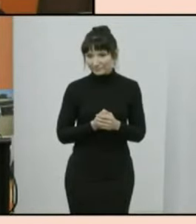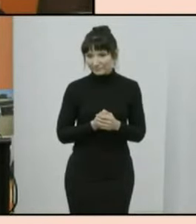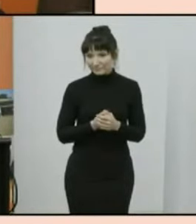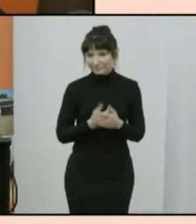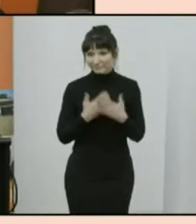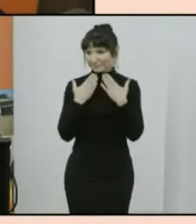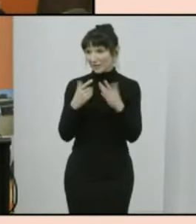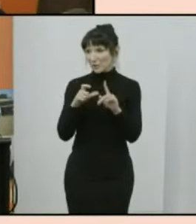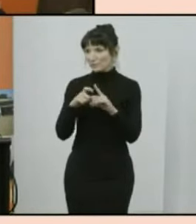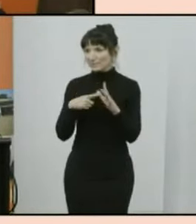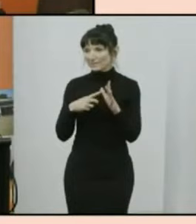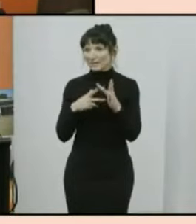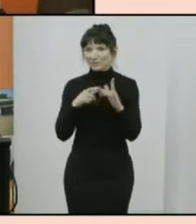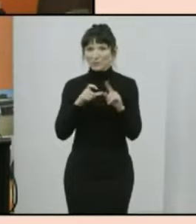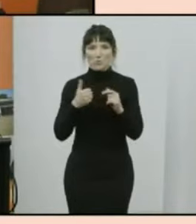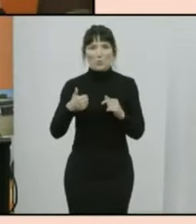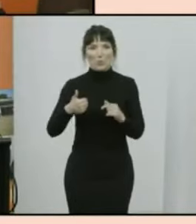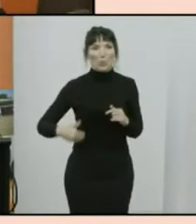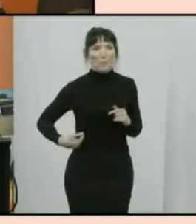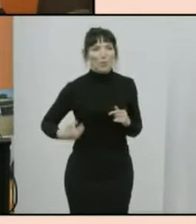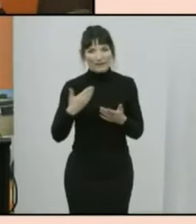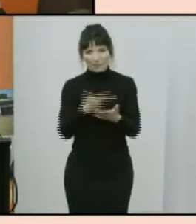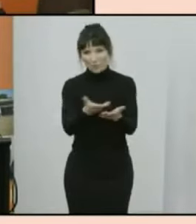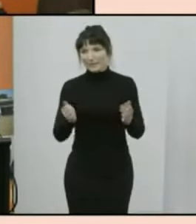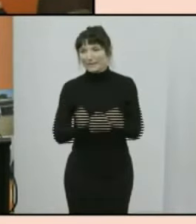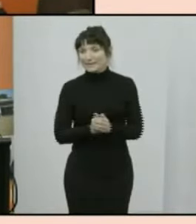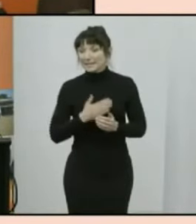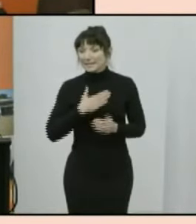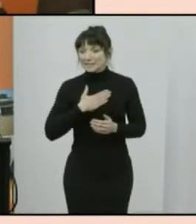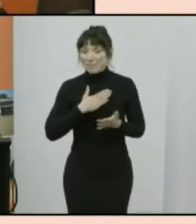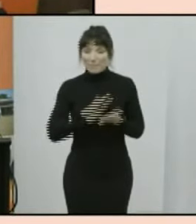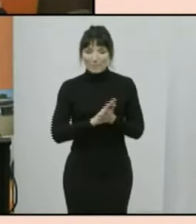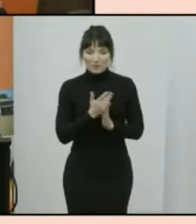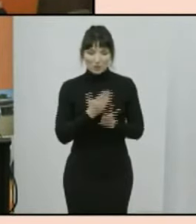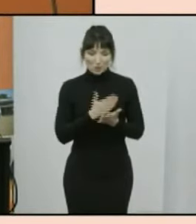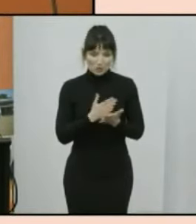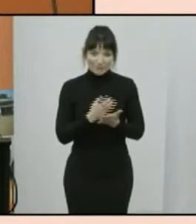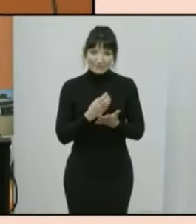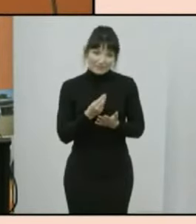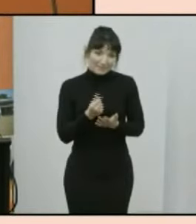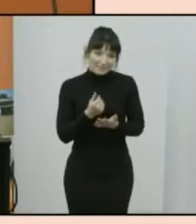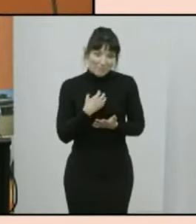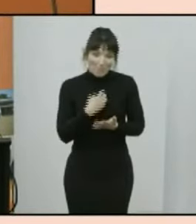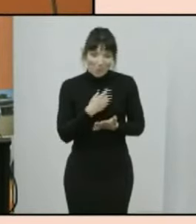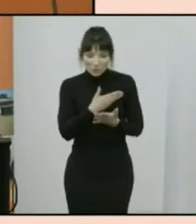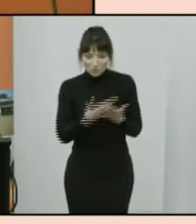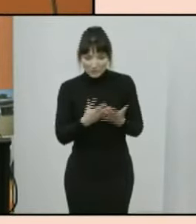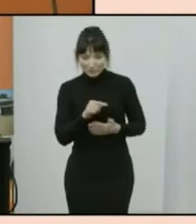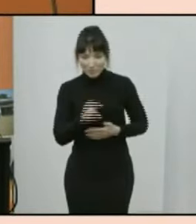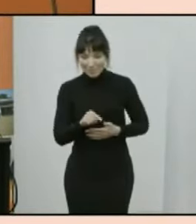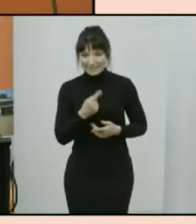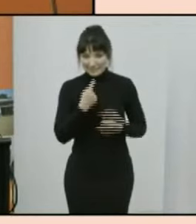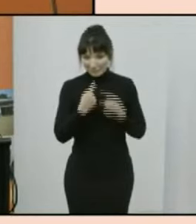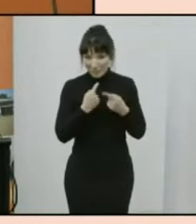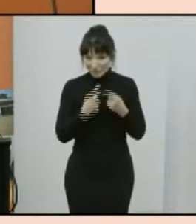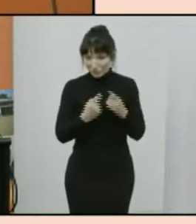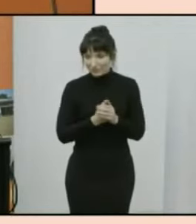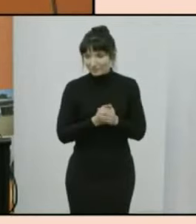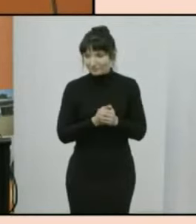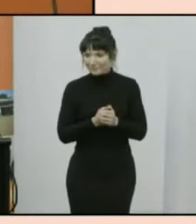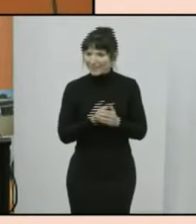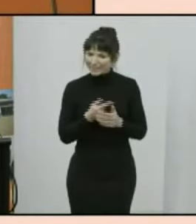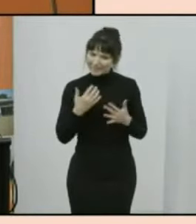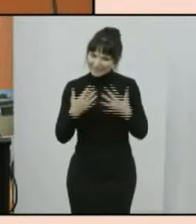thank you david and good morning everyone it's my great pleasure to share some more of the stories from the 2021 census the census